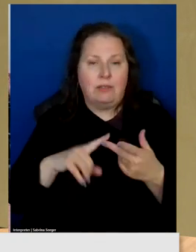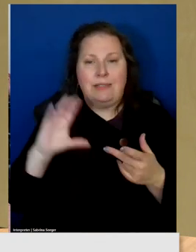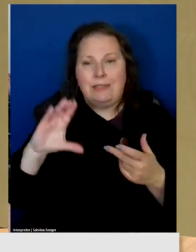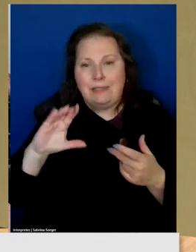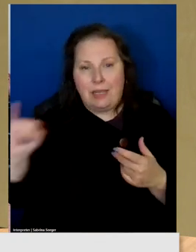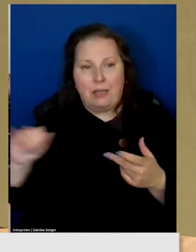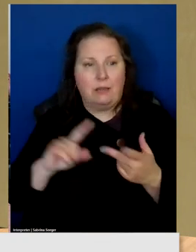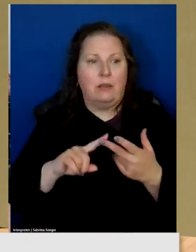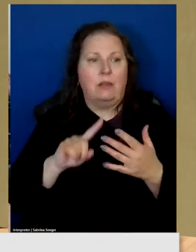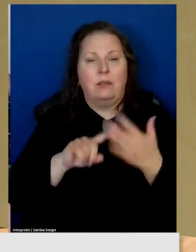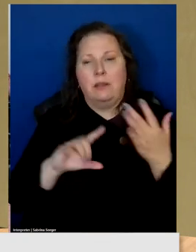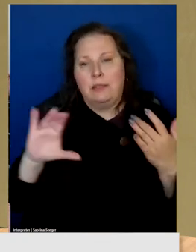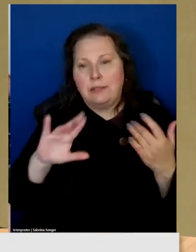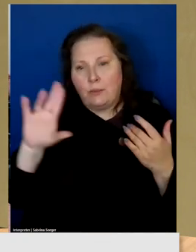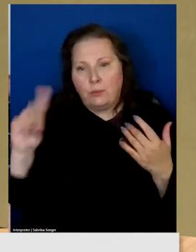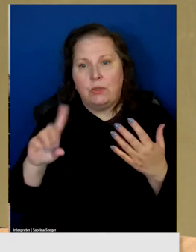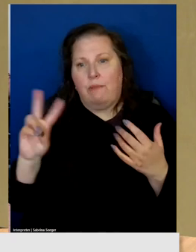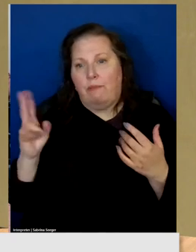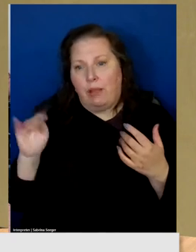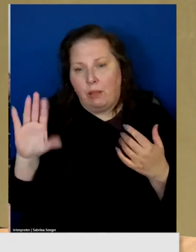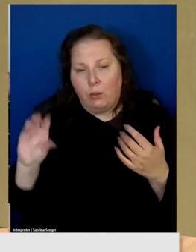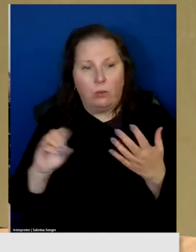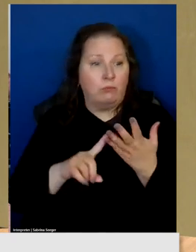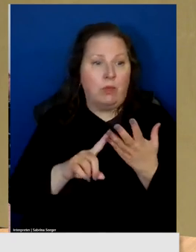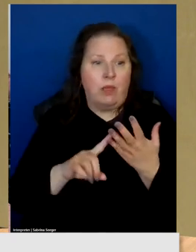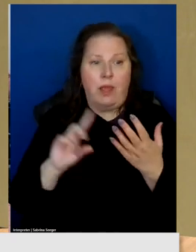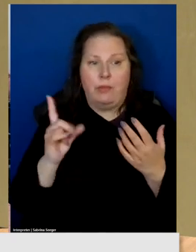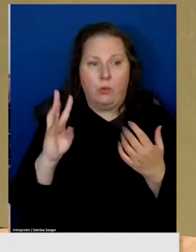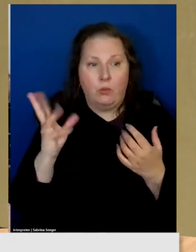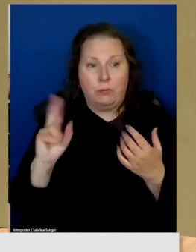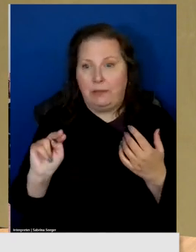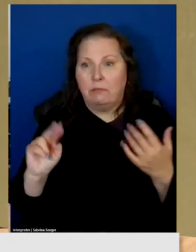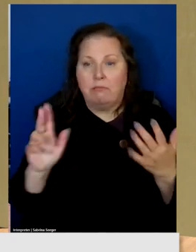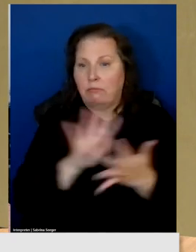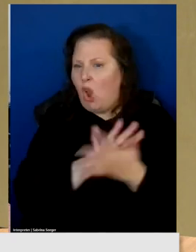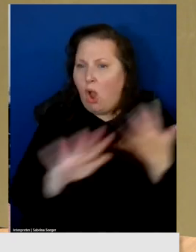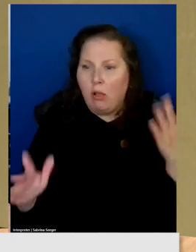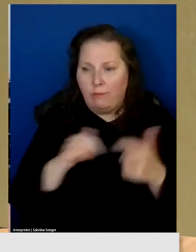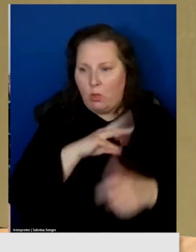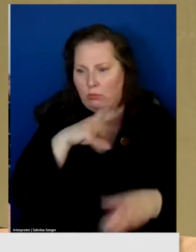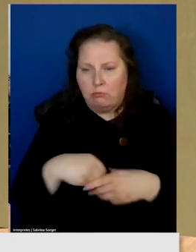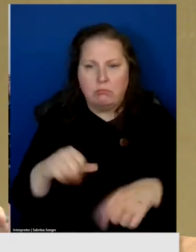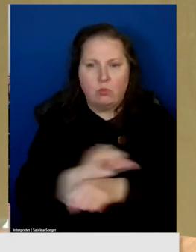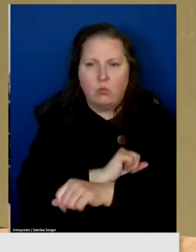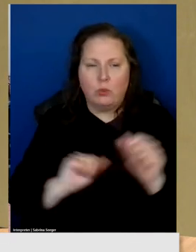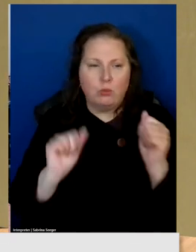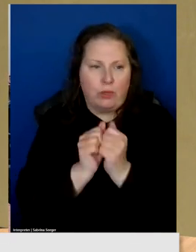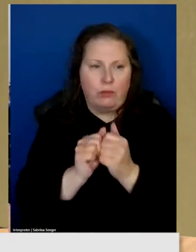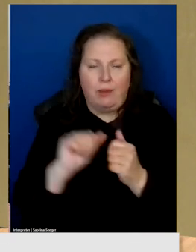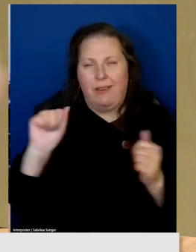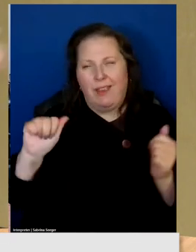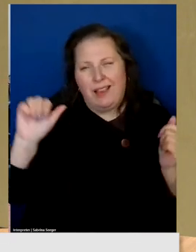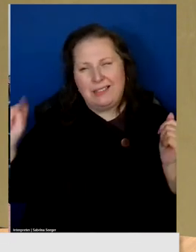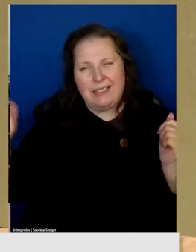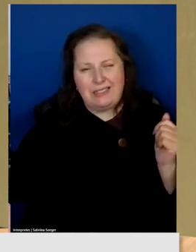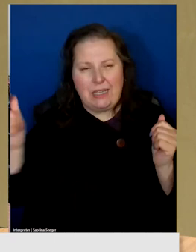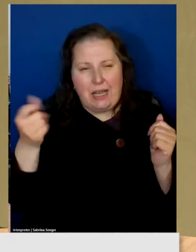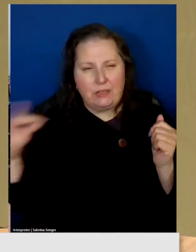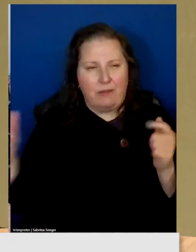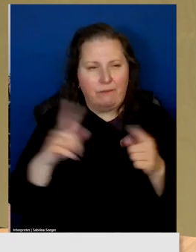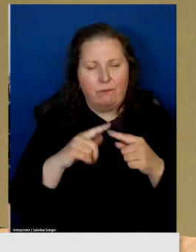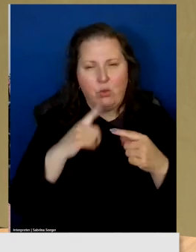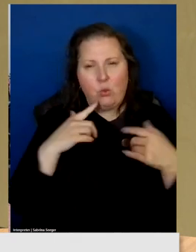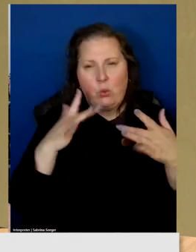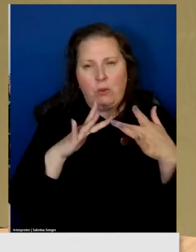detail, the CUDs, Velco and Lumen. Um, I know AT&T still has a few strands of